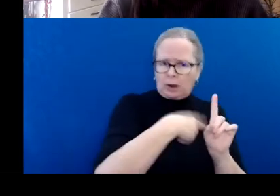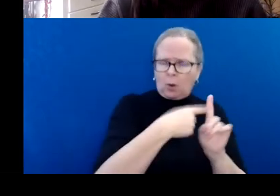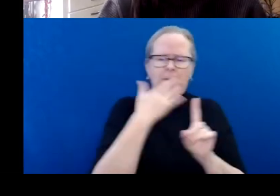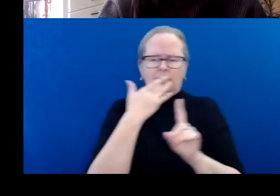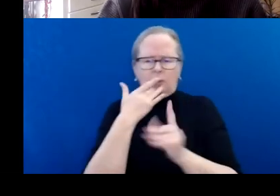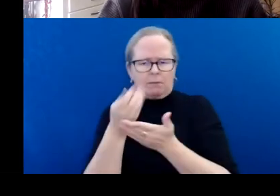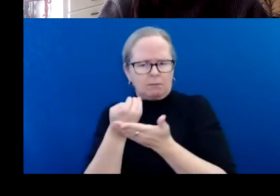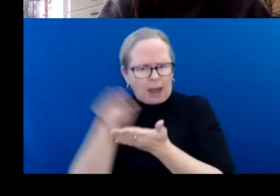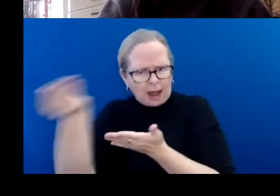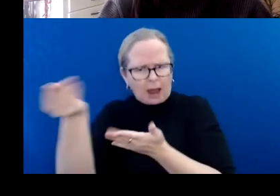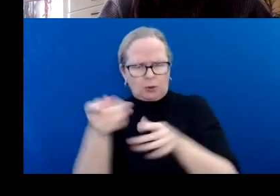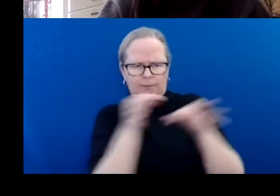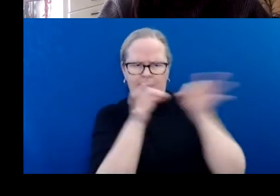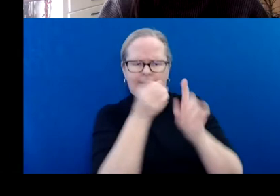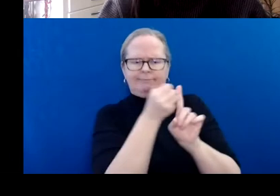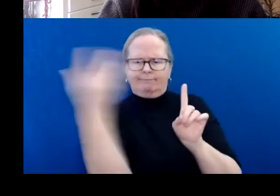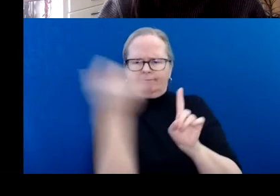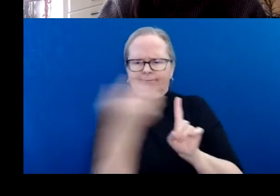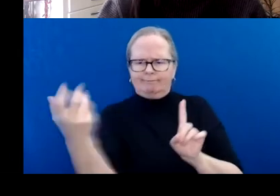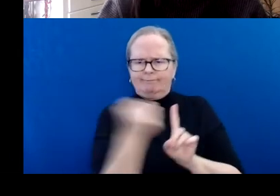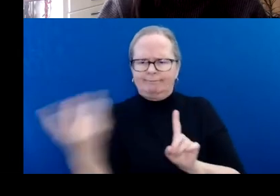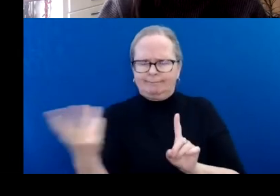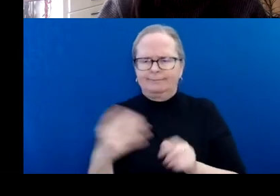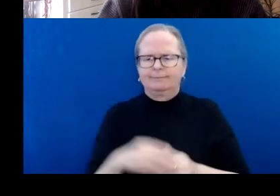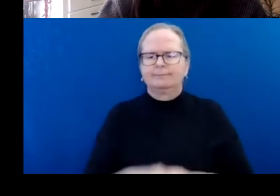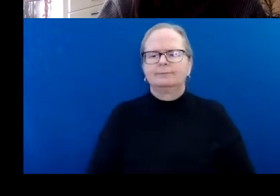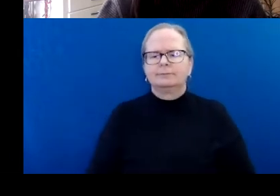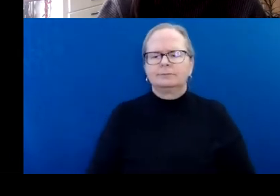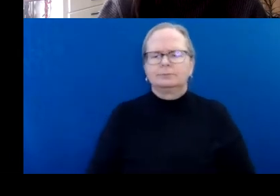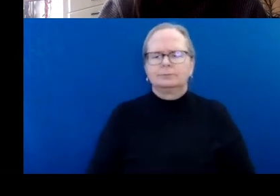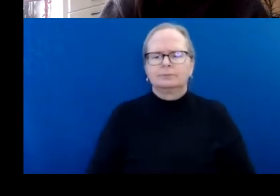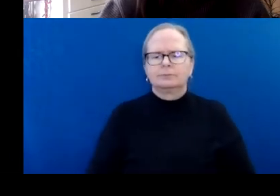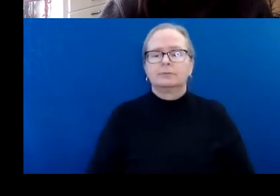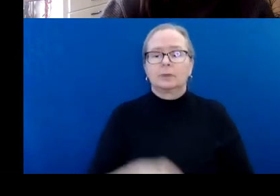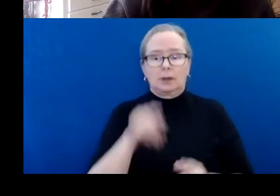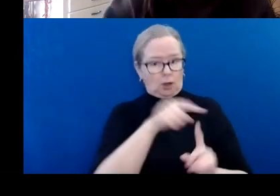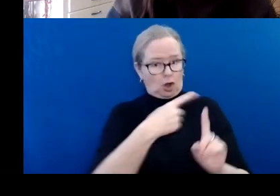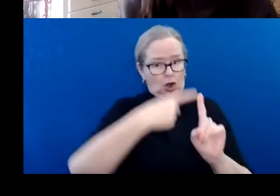There is no limit on rental costs for equipment, only purchases.